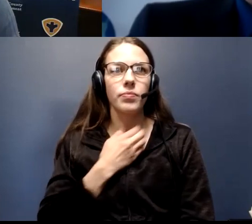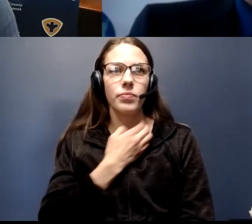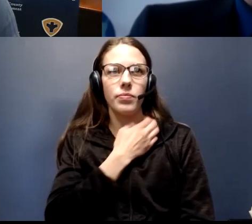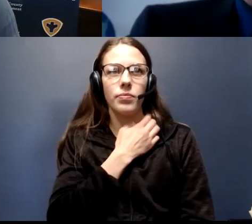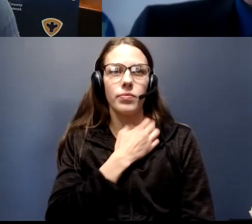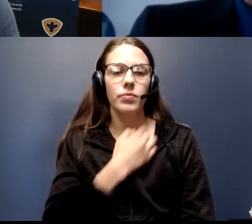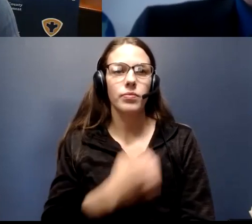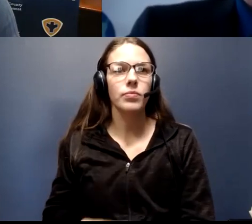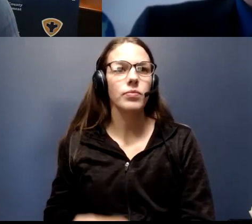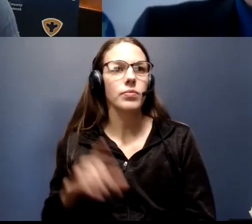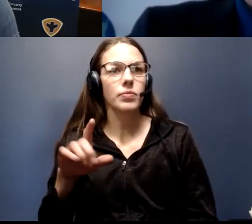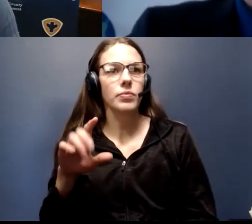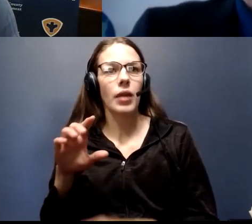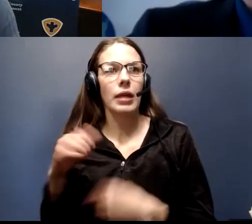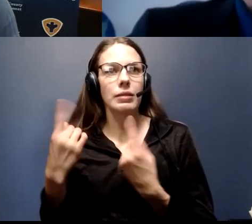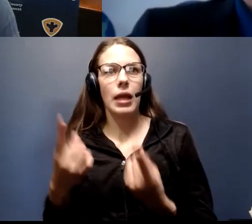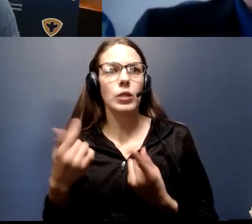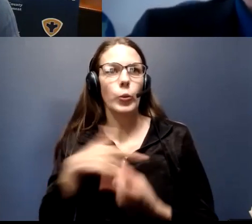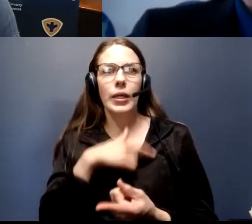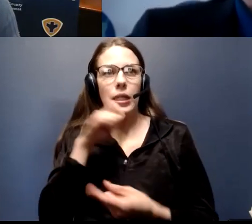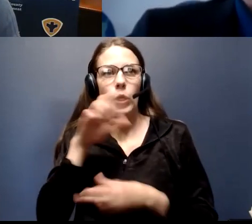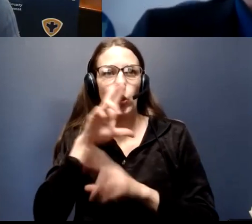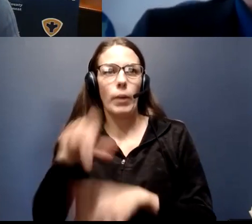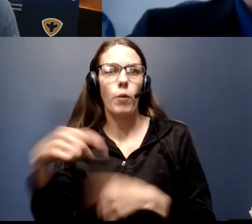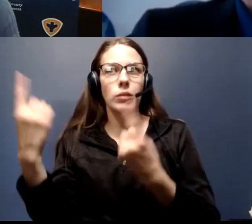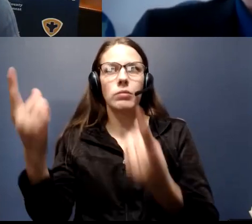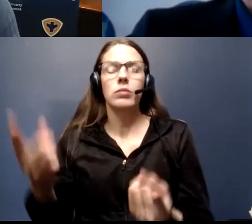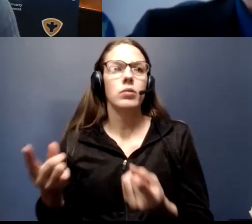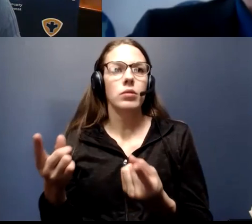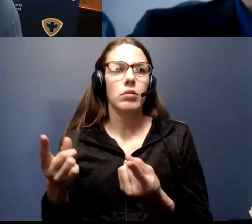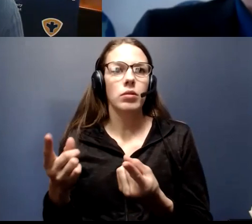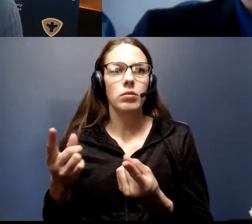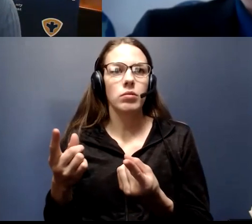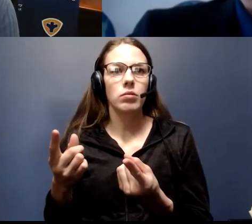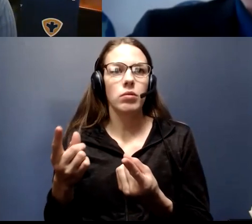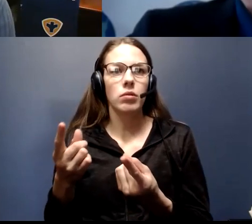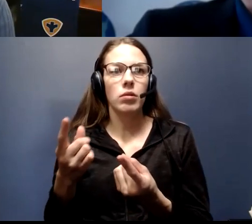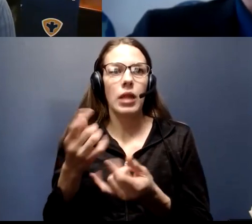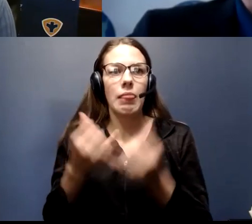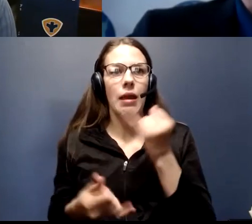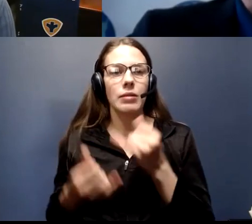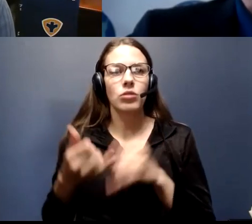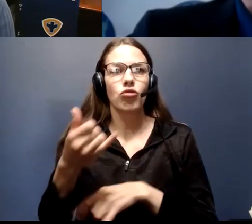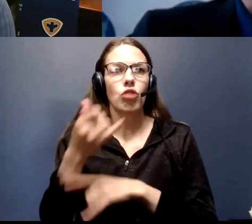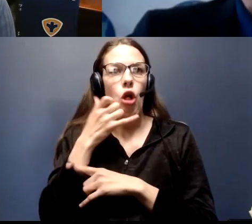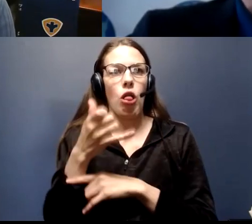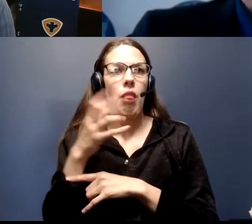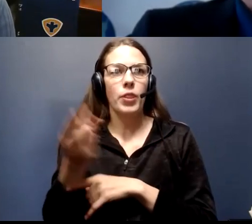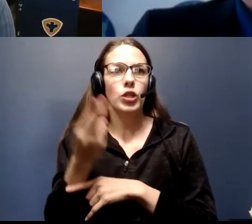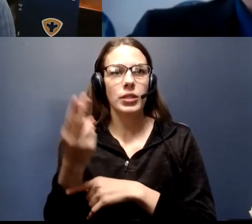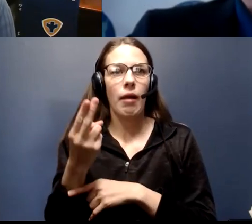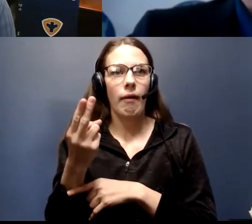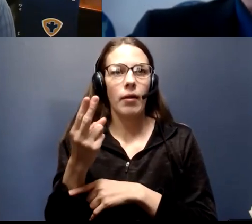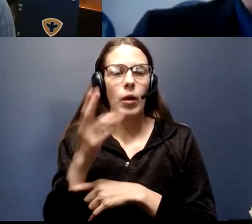Since we didn't report since our last call on Thursday, I'll give you the